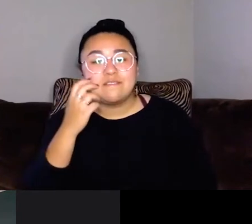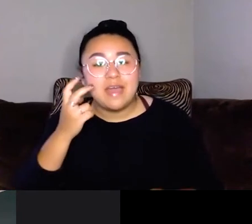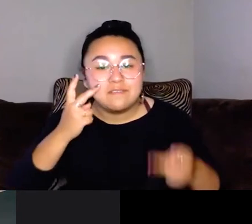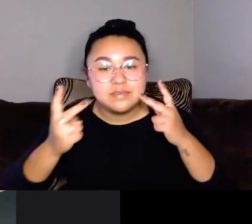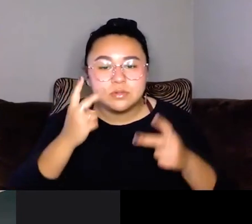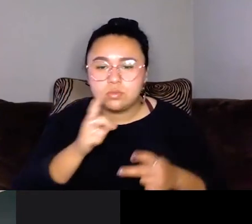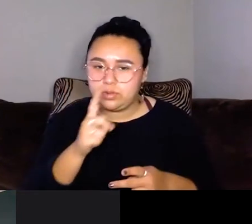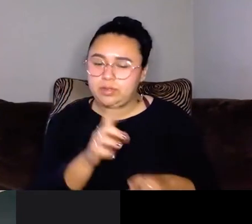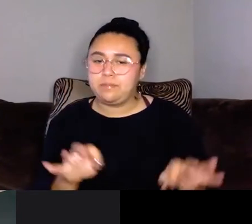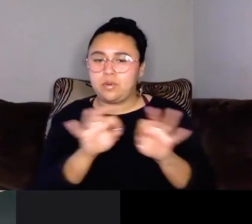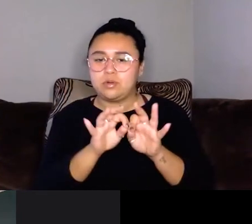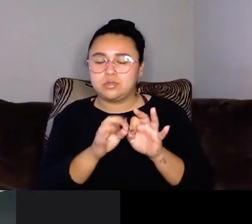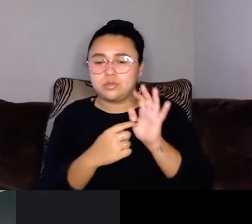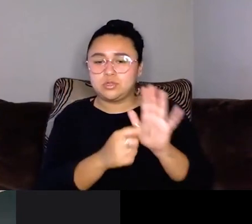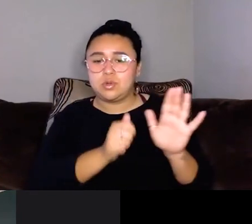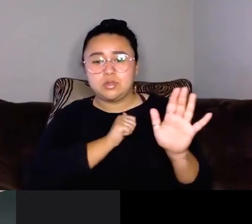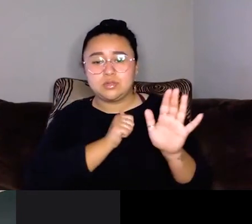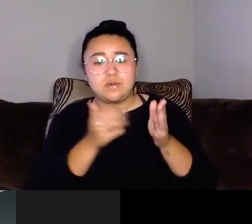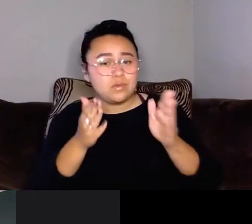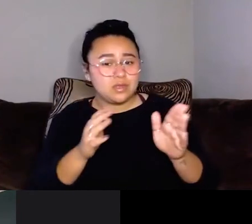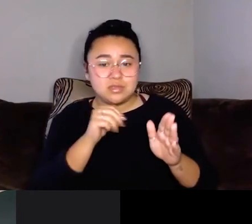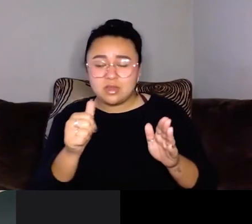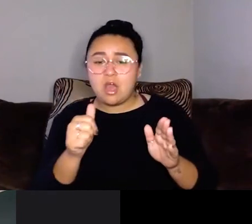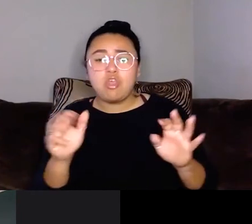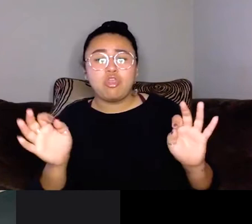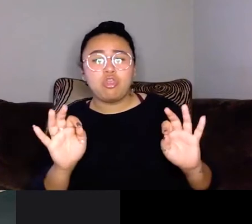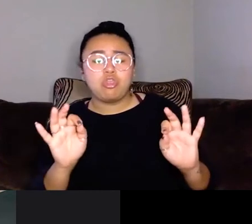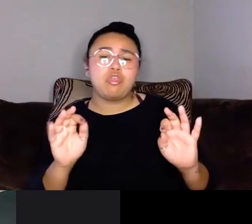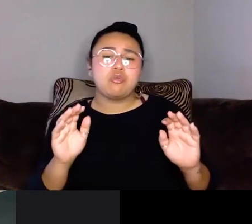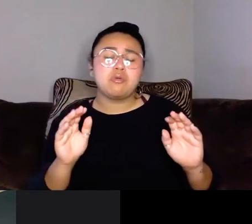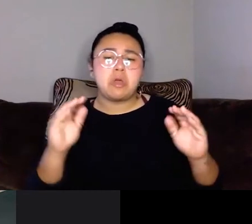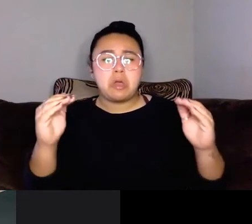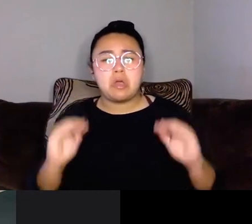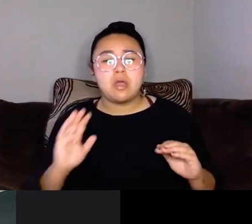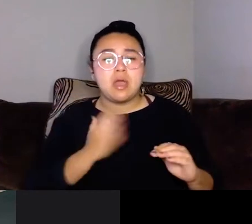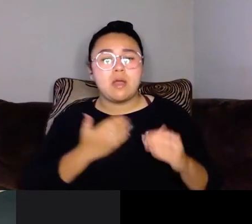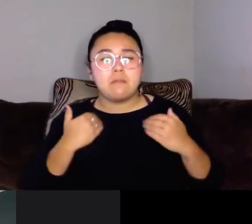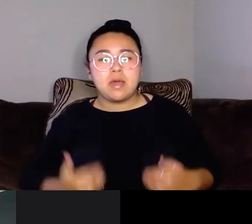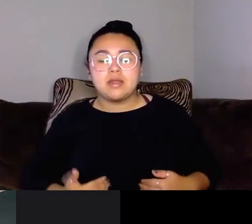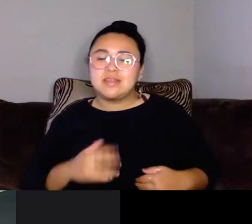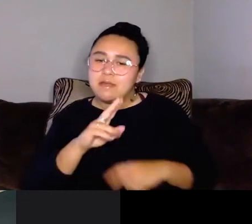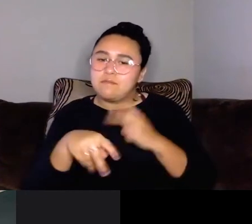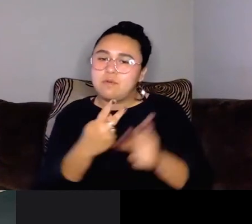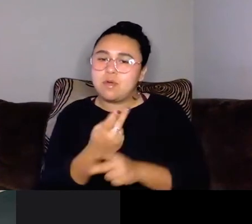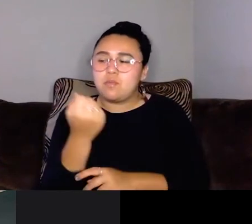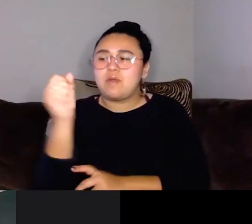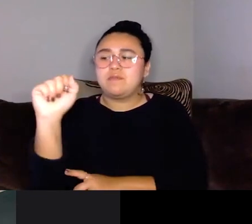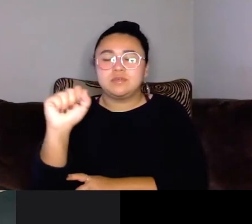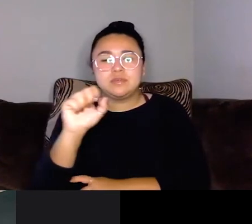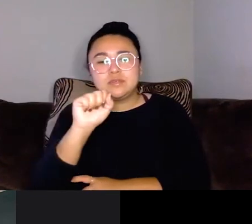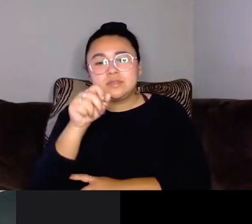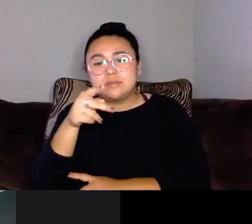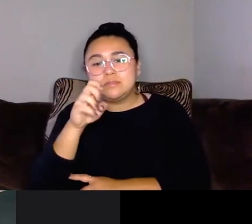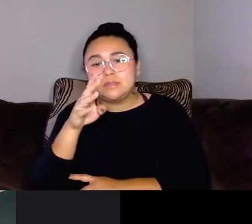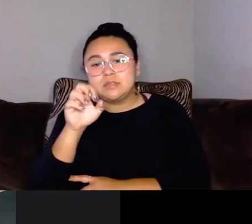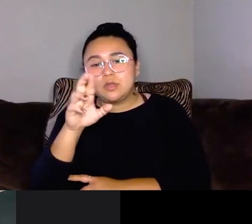important, so showing ourselves in ways that don't minimize our bodies is a form of revolution, and Spencer's going to give us some